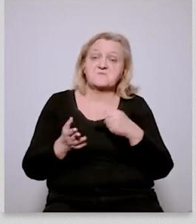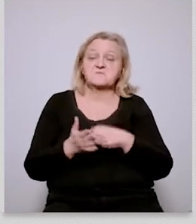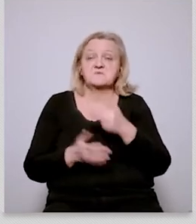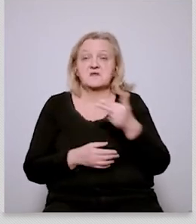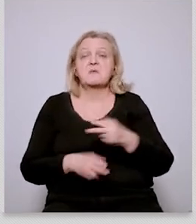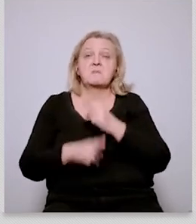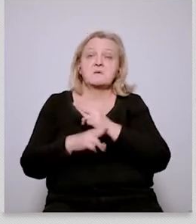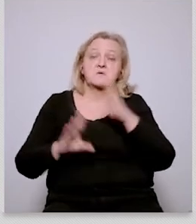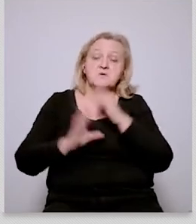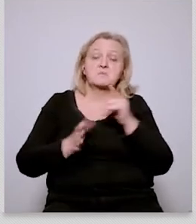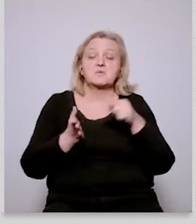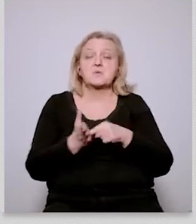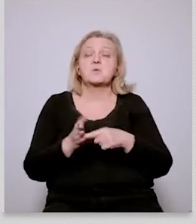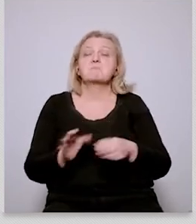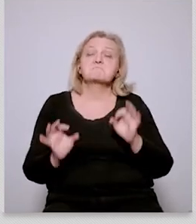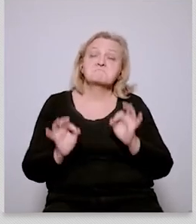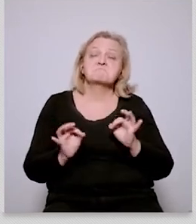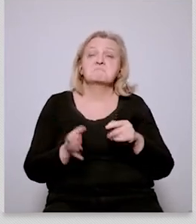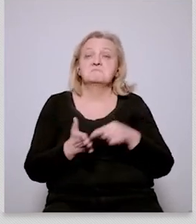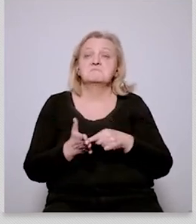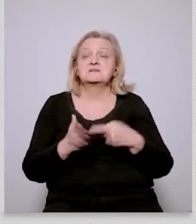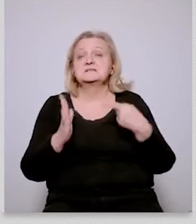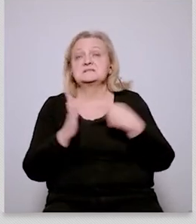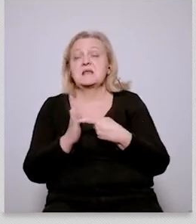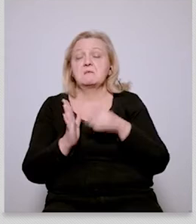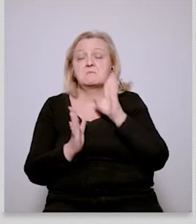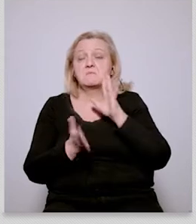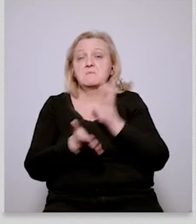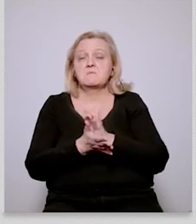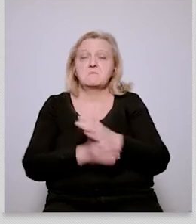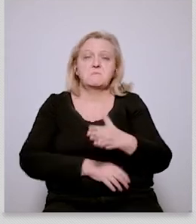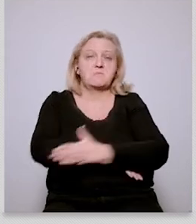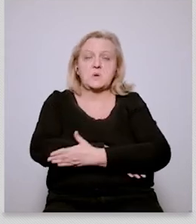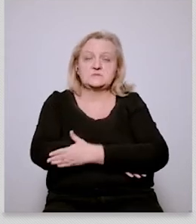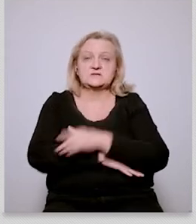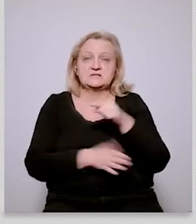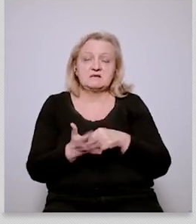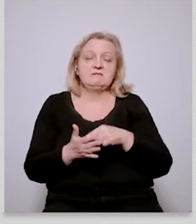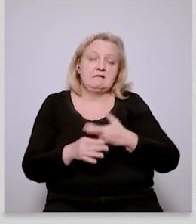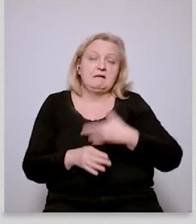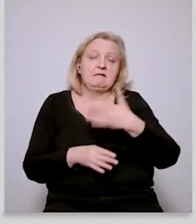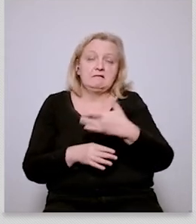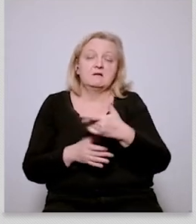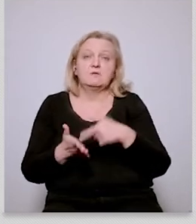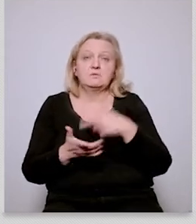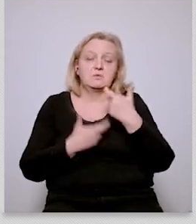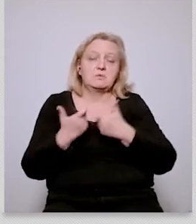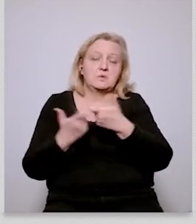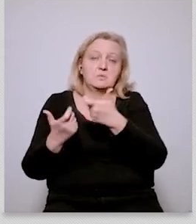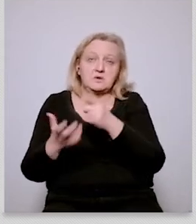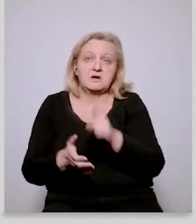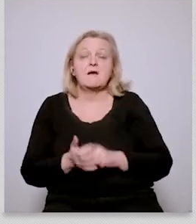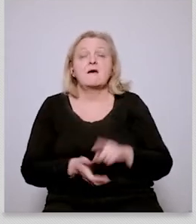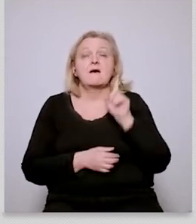fundamental target and we are all on board and yada yada and then on the other hand i mean they go and and really bash